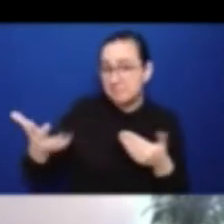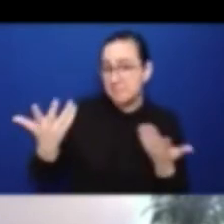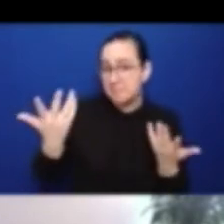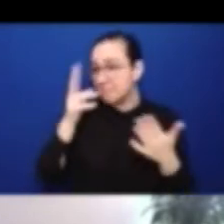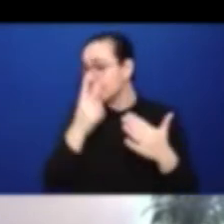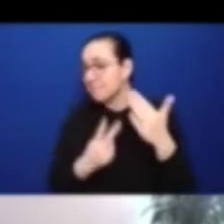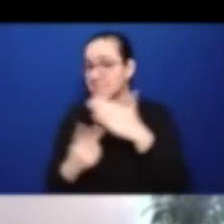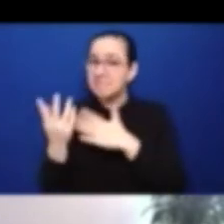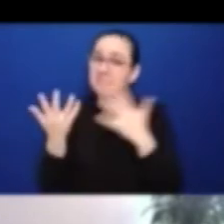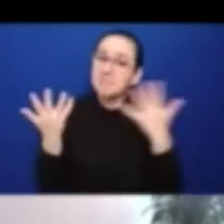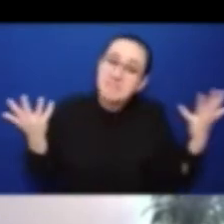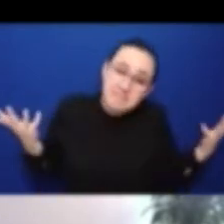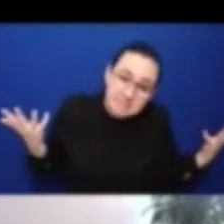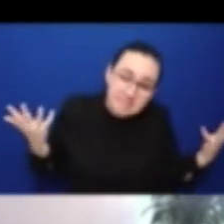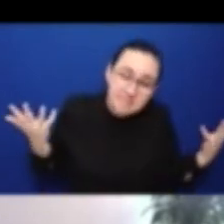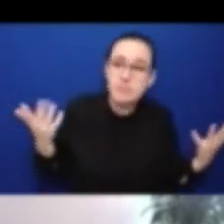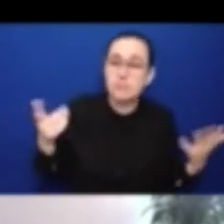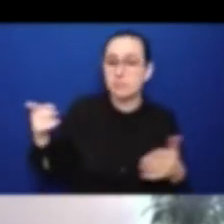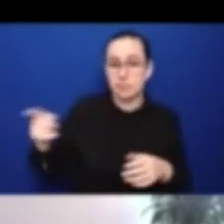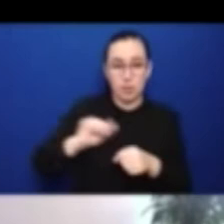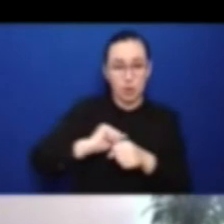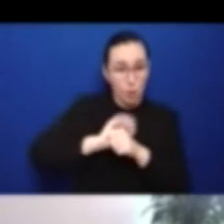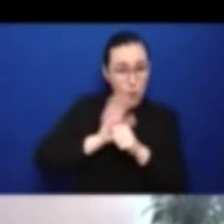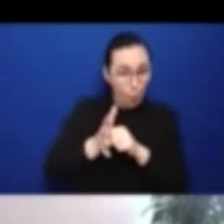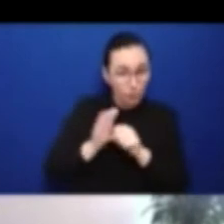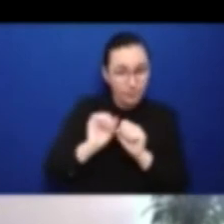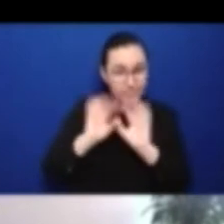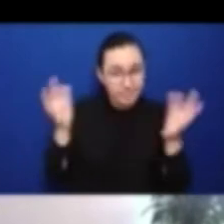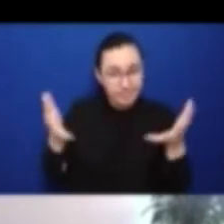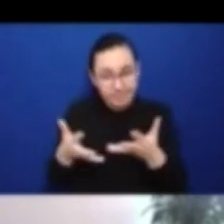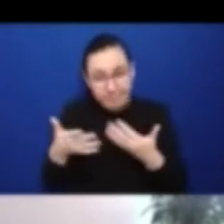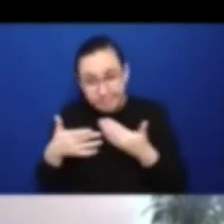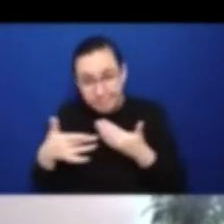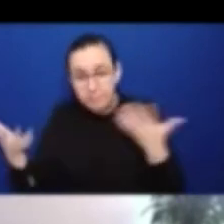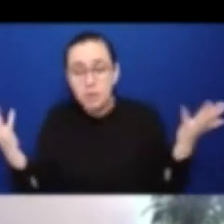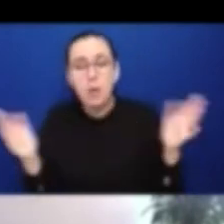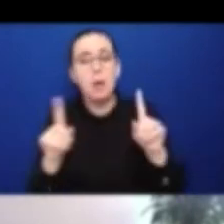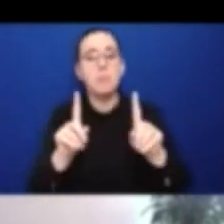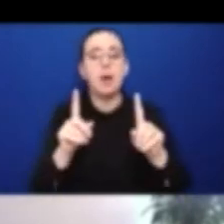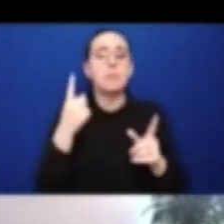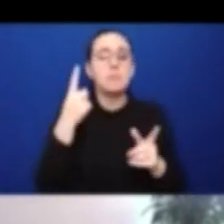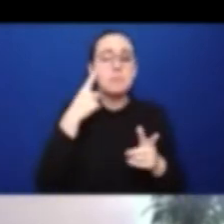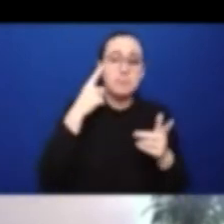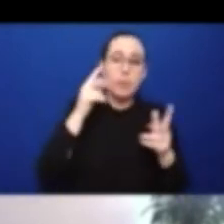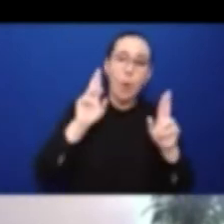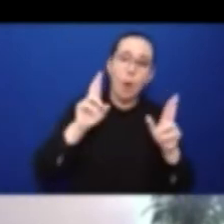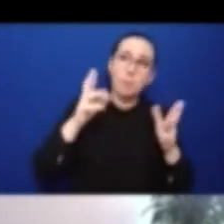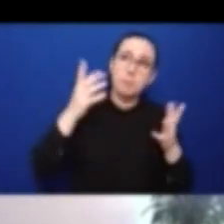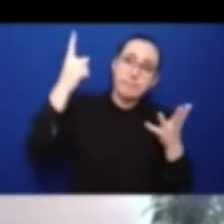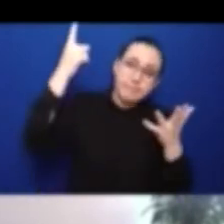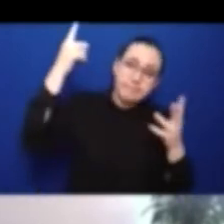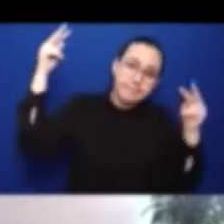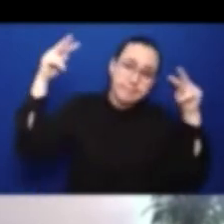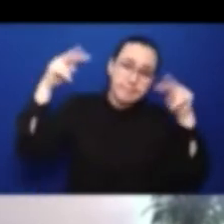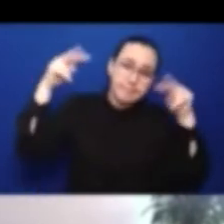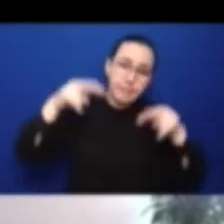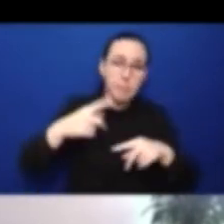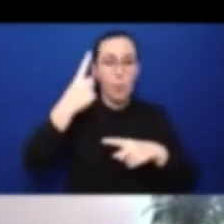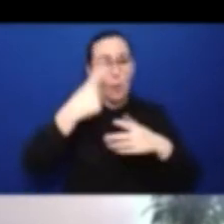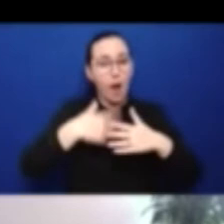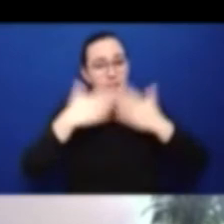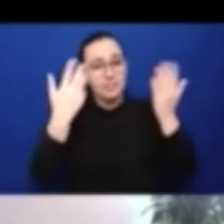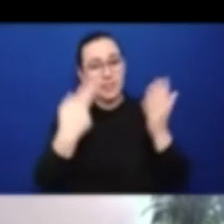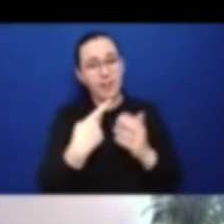But perhaps we, God willing, will we find ourselves in the same country and in the same room, which would be a real